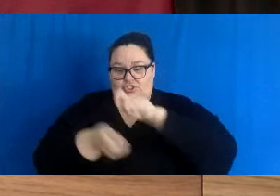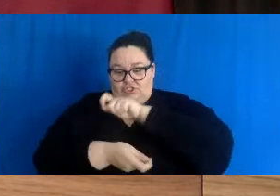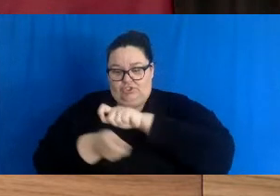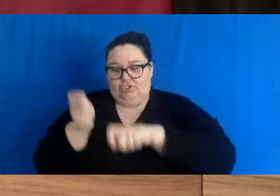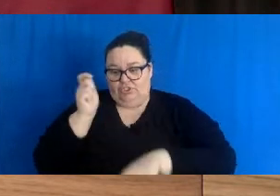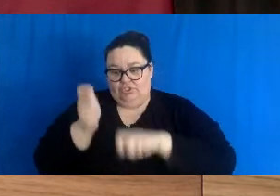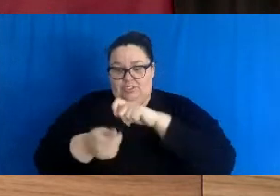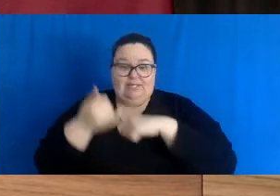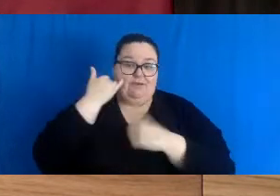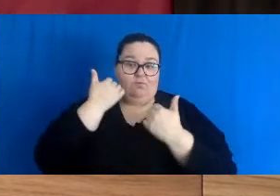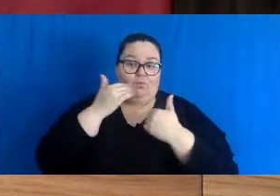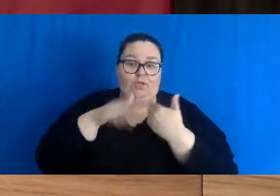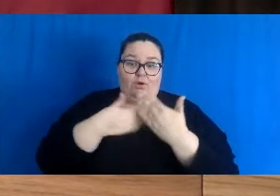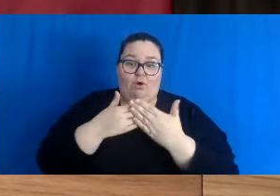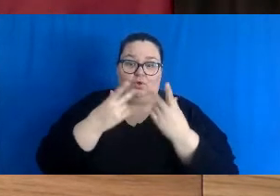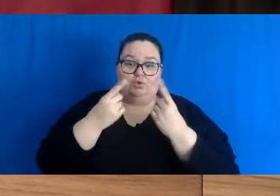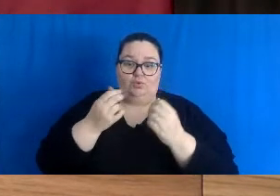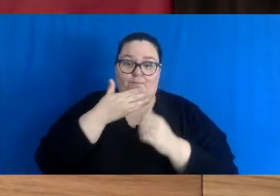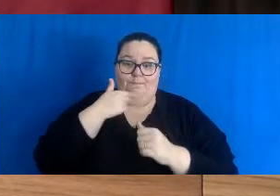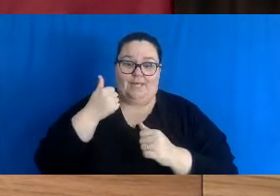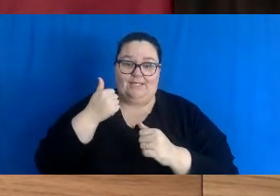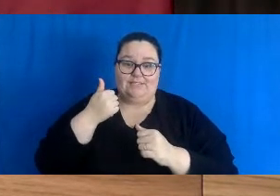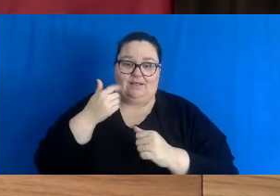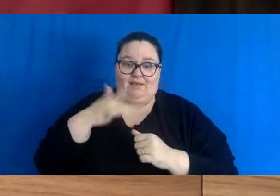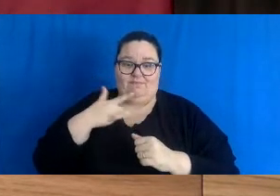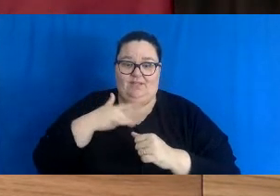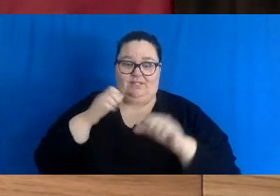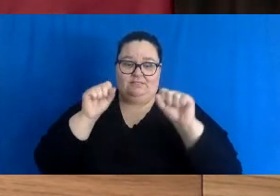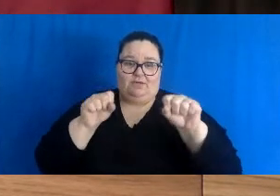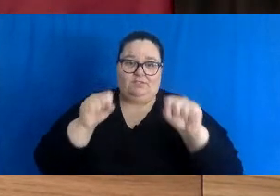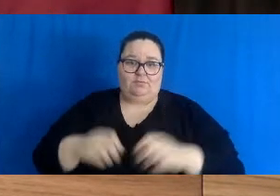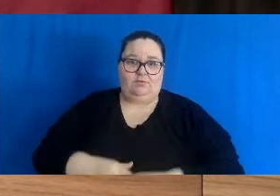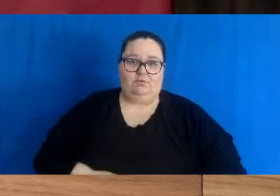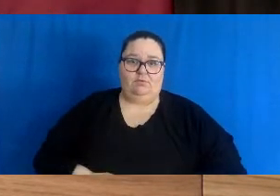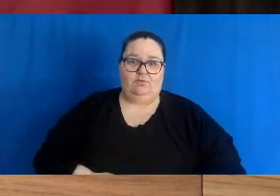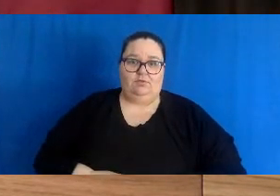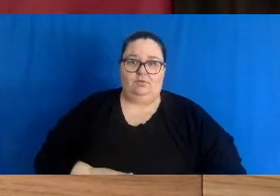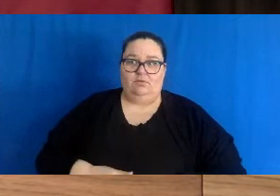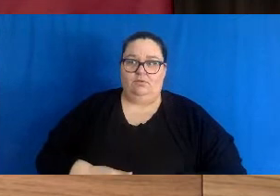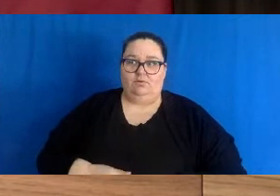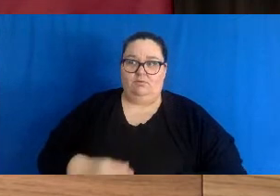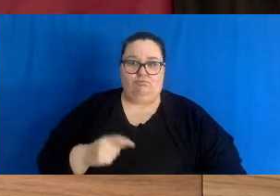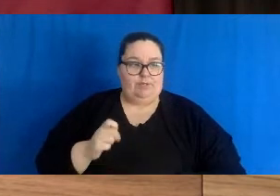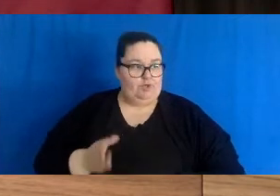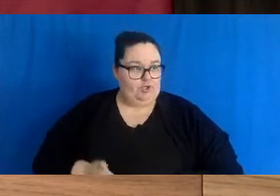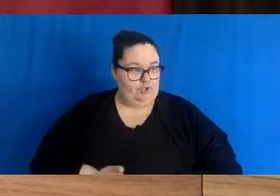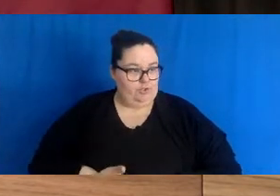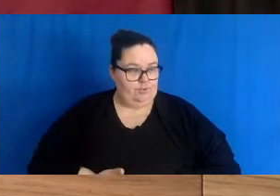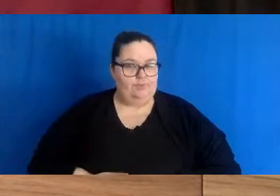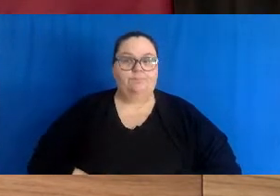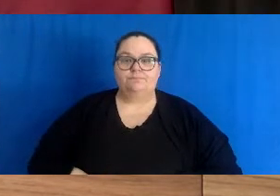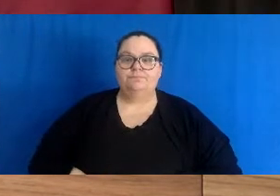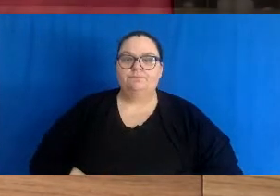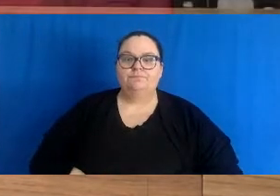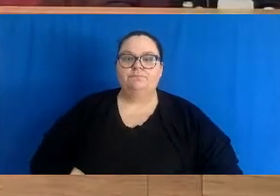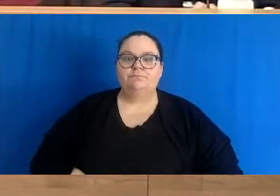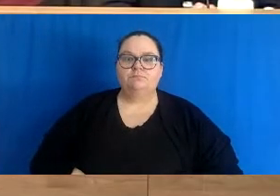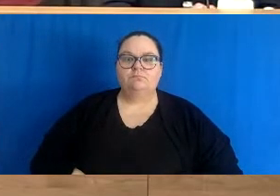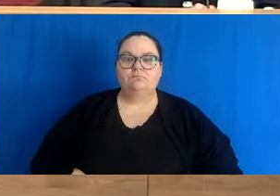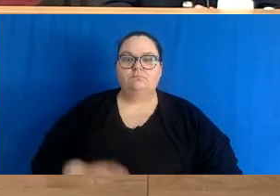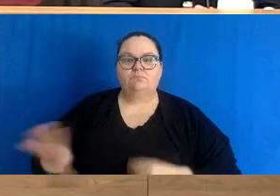best, then we'll be where we need to be at that time. Premier? Yes, I think I'll just add to the point that